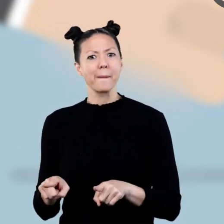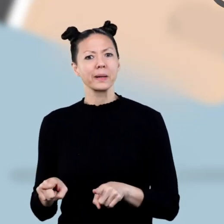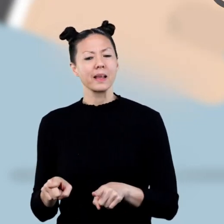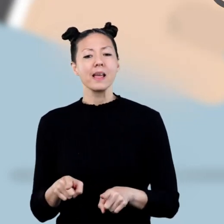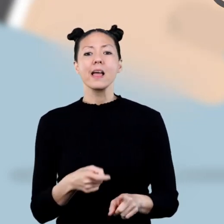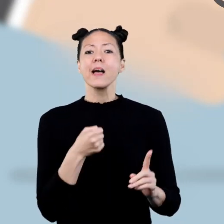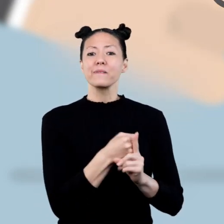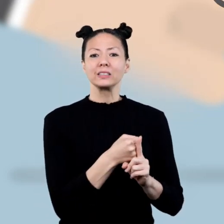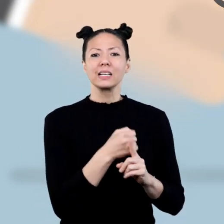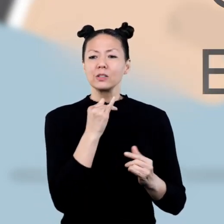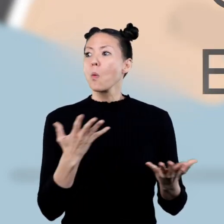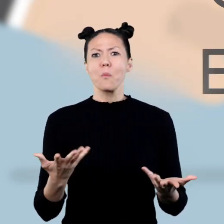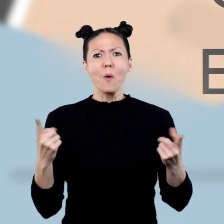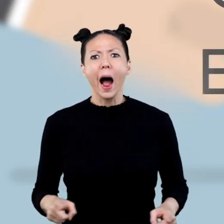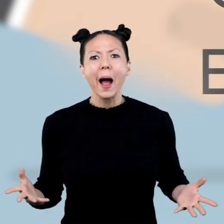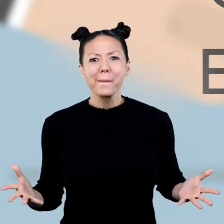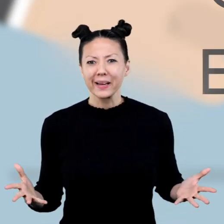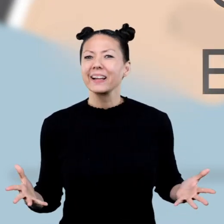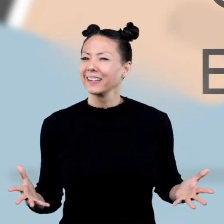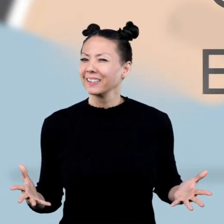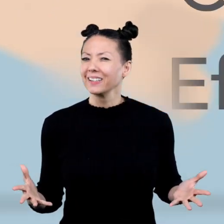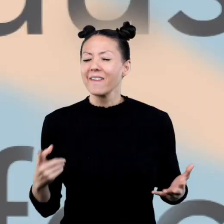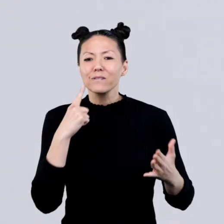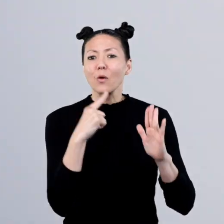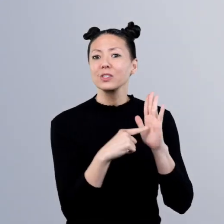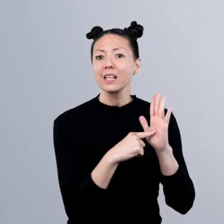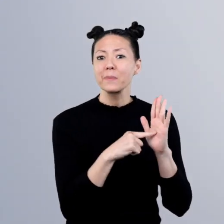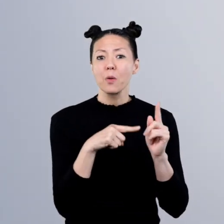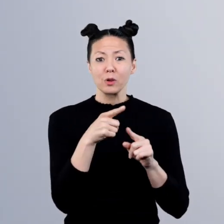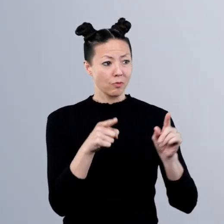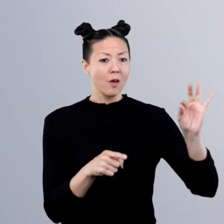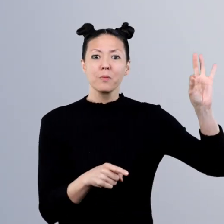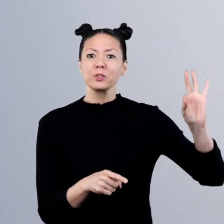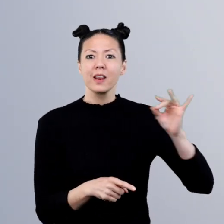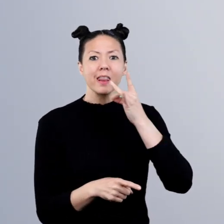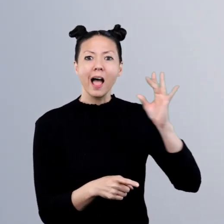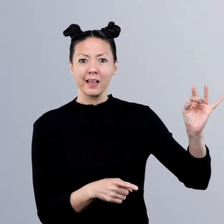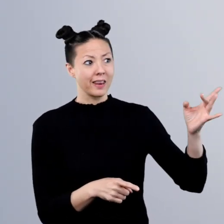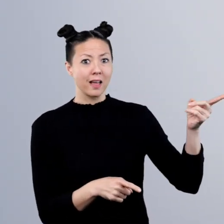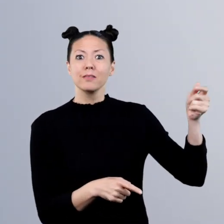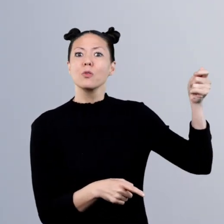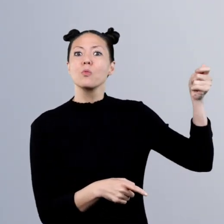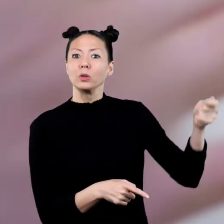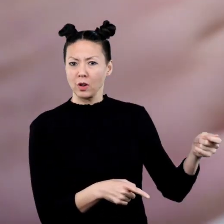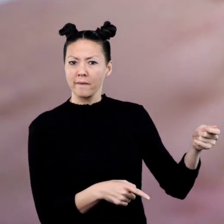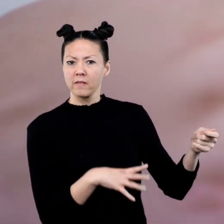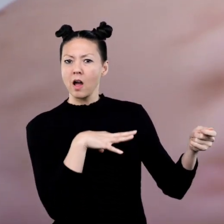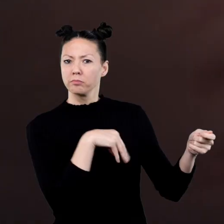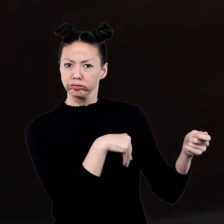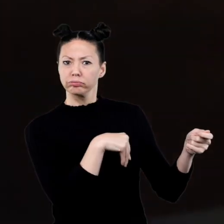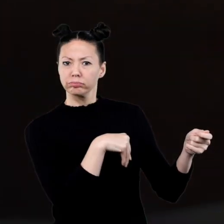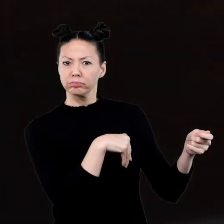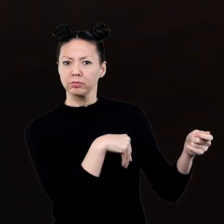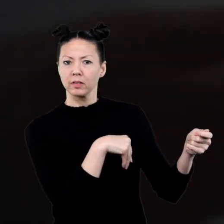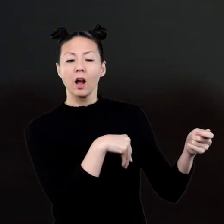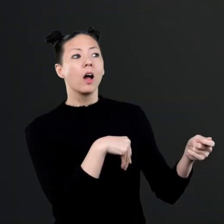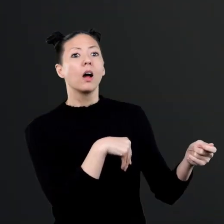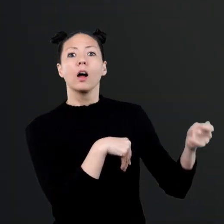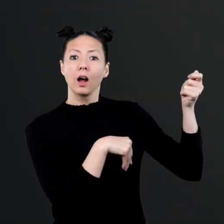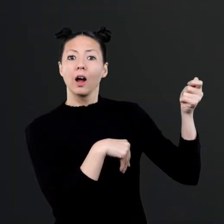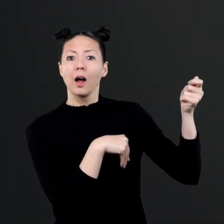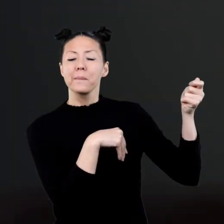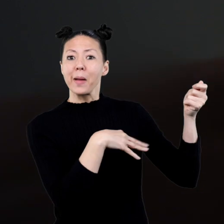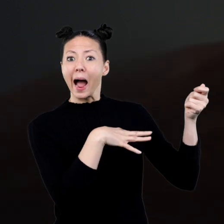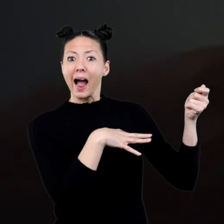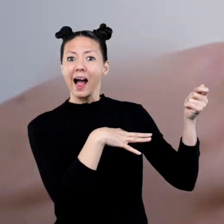something happened. The effect is what happened. For example, when we flick a light switch, the lights turn off. When we